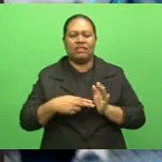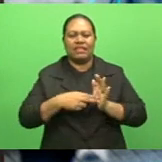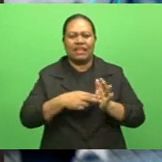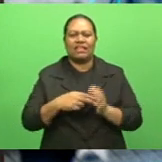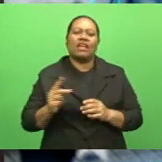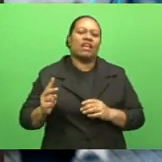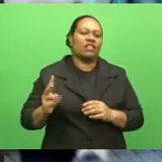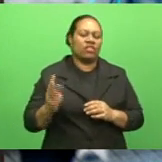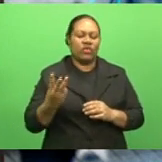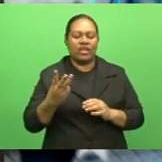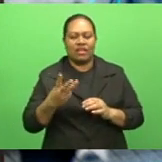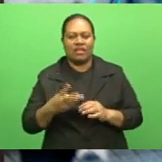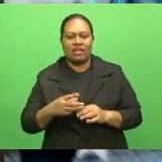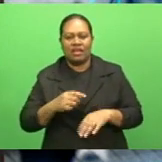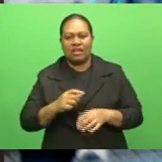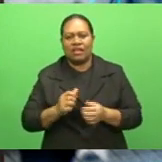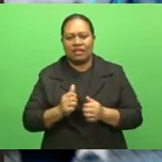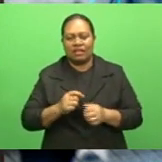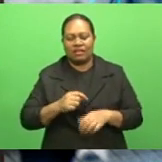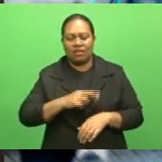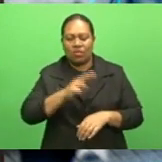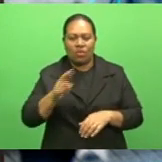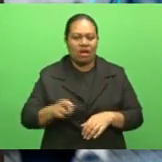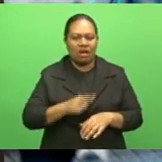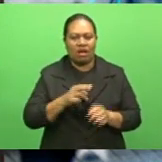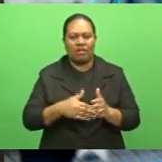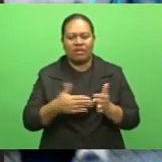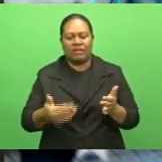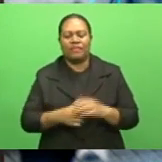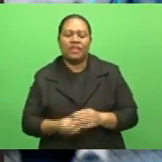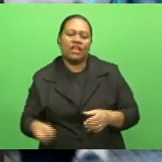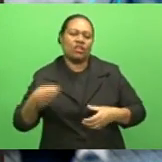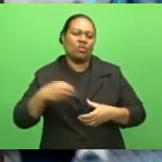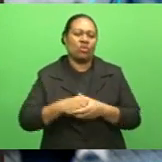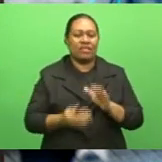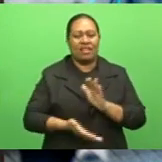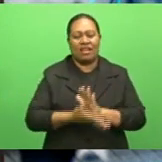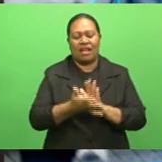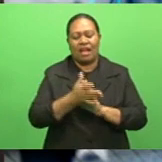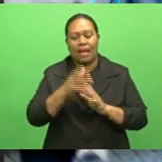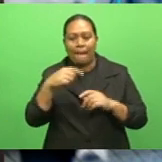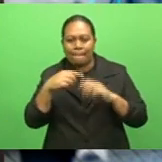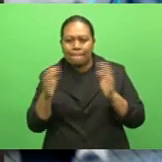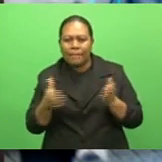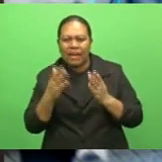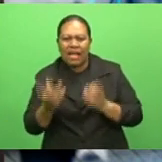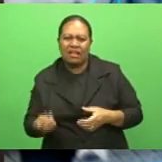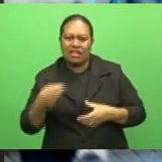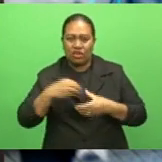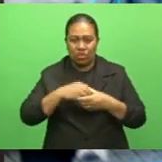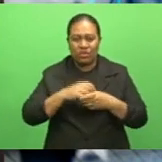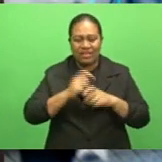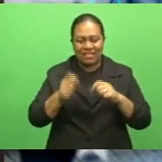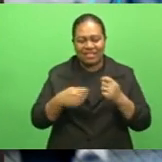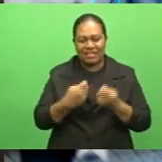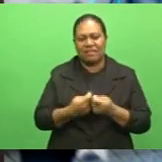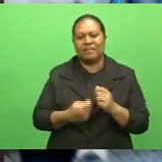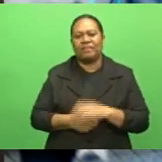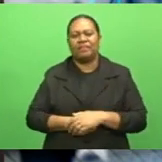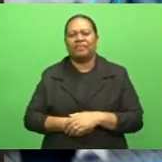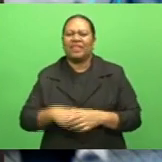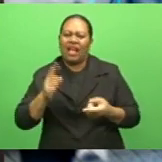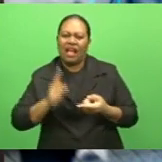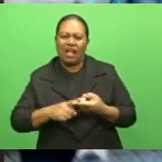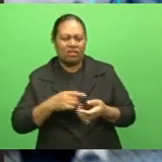Skipper Cup competition. The capital side has included high-profile players with the likes of Serupepeli Vularika and Alessio